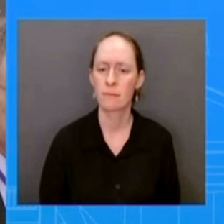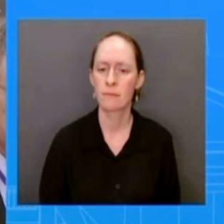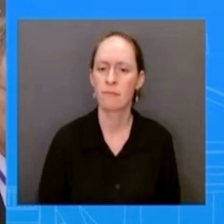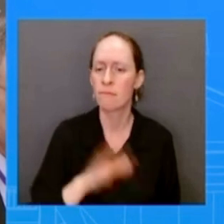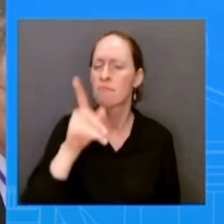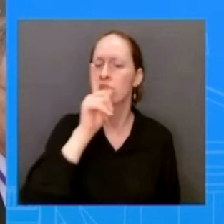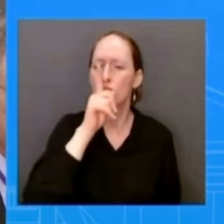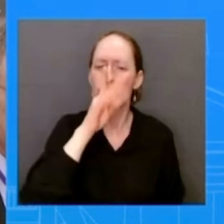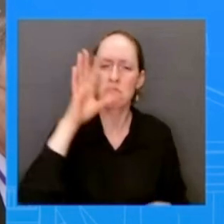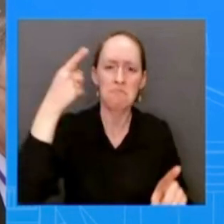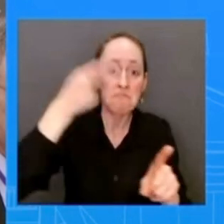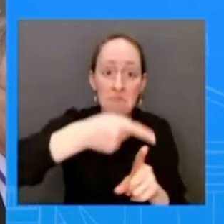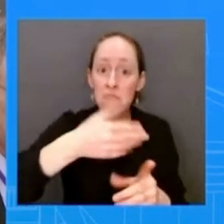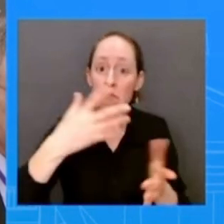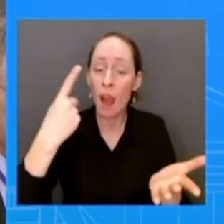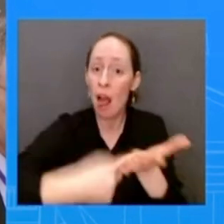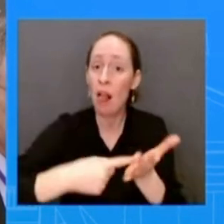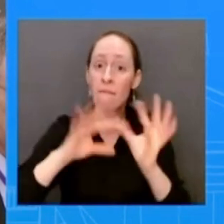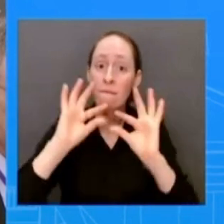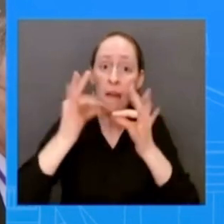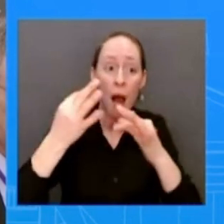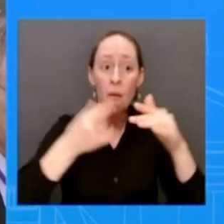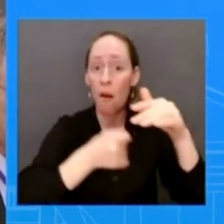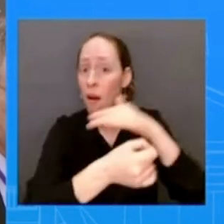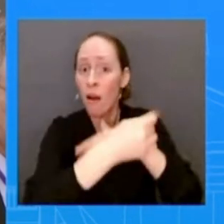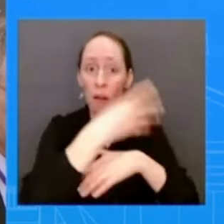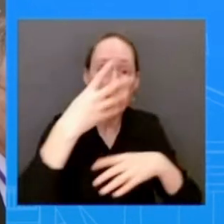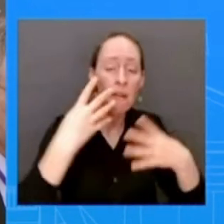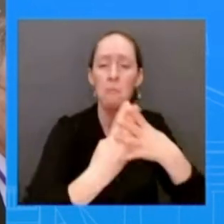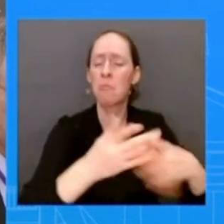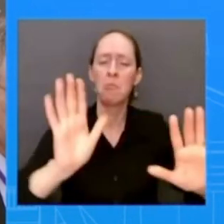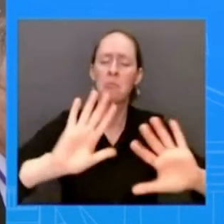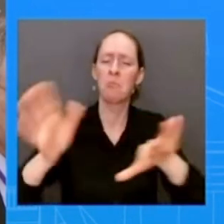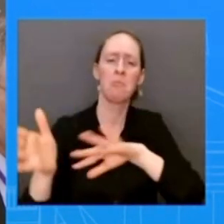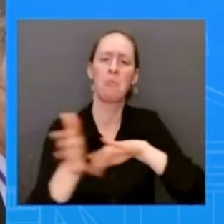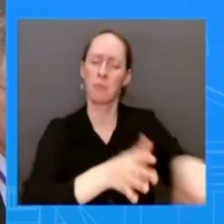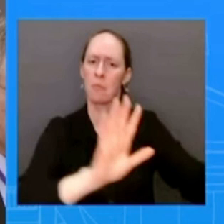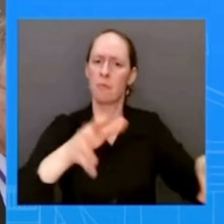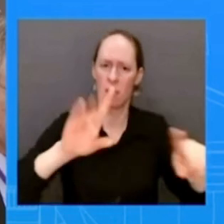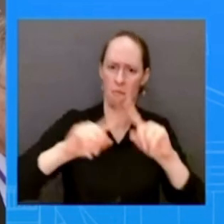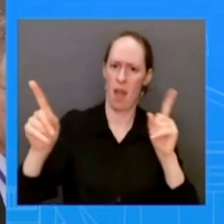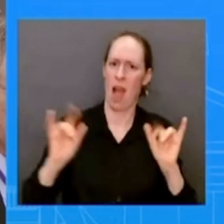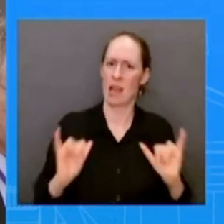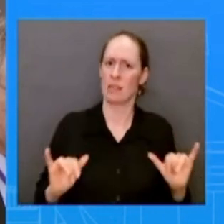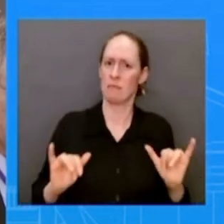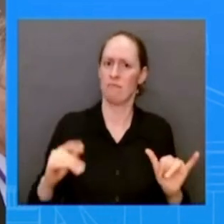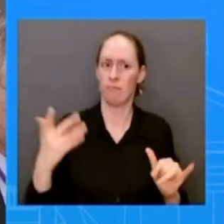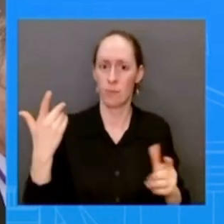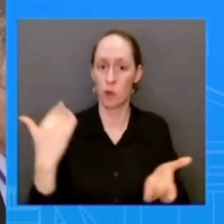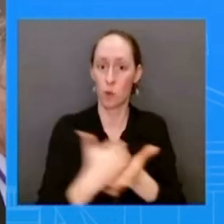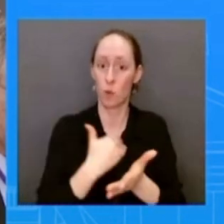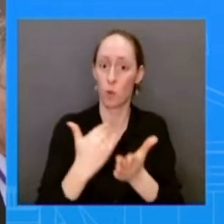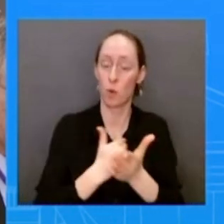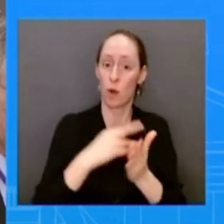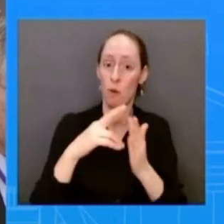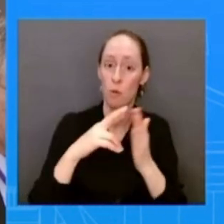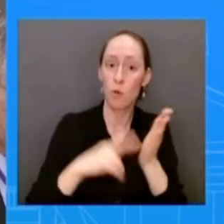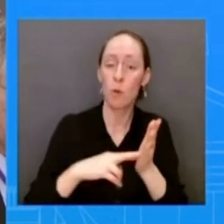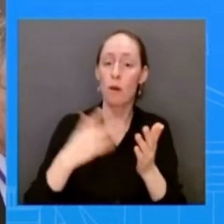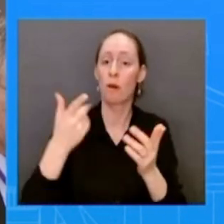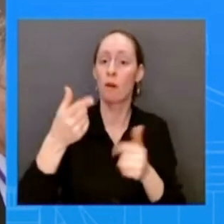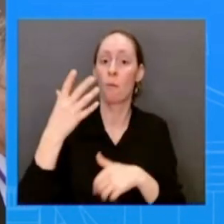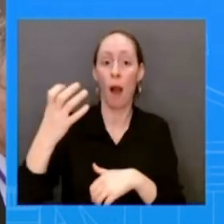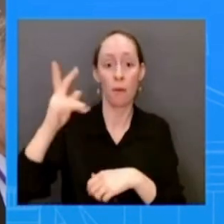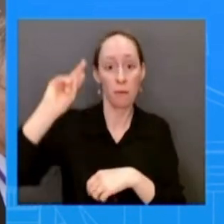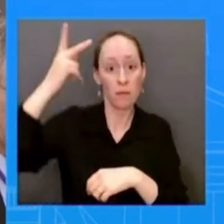in recent months including the new asylum rule um is this basically an acknowledgement that without legislation from congress the